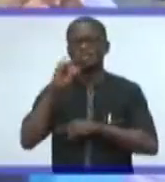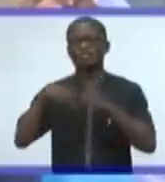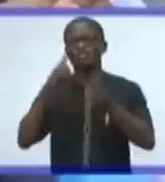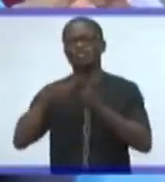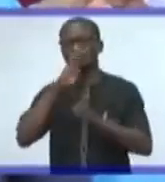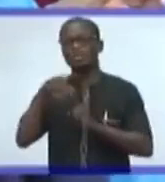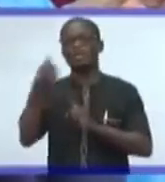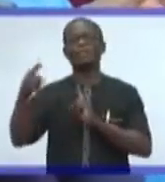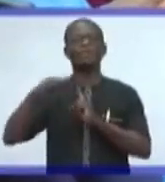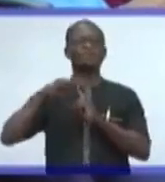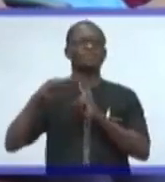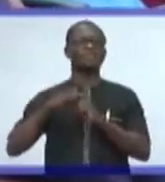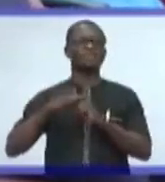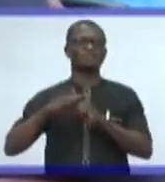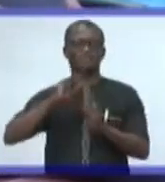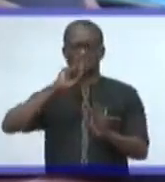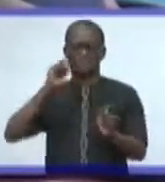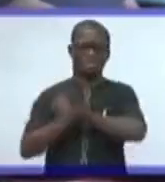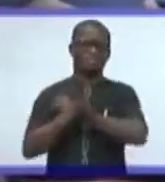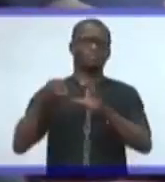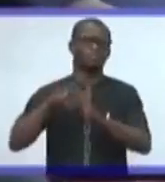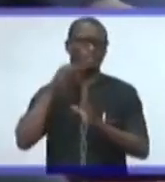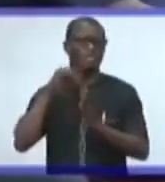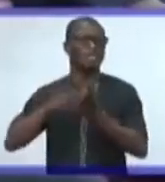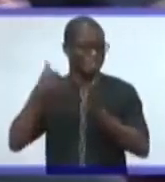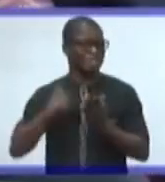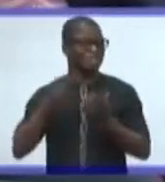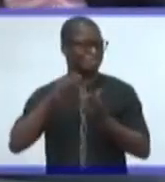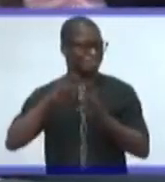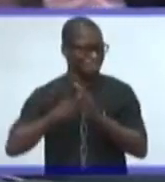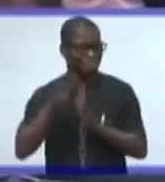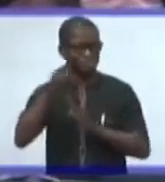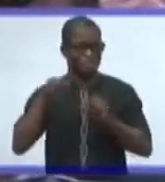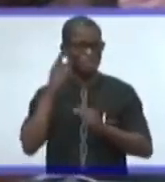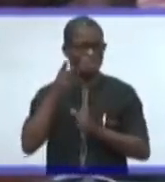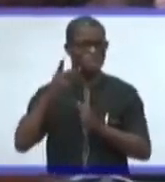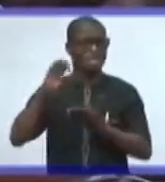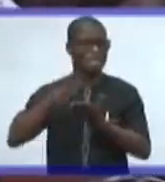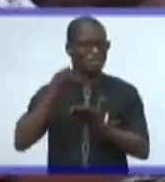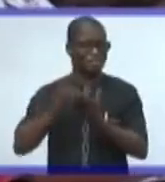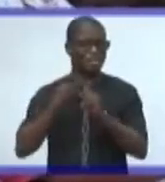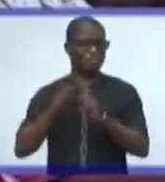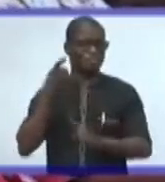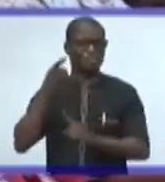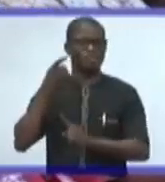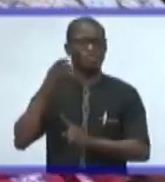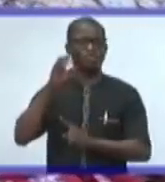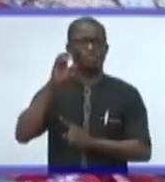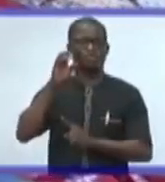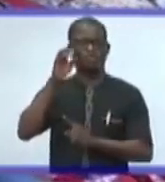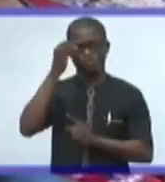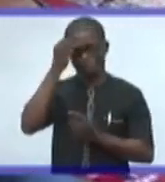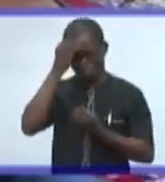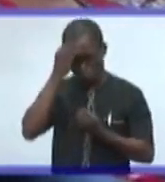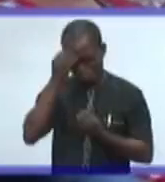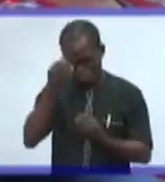positive revolution in Nigeria, it has started, you can see evidently, from the obedient movement.